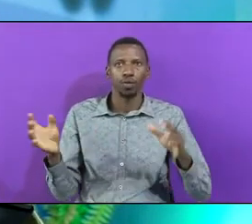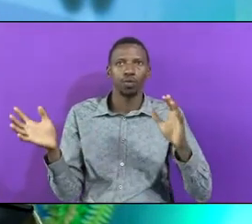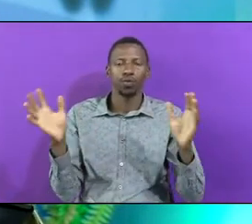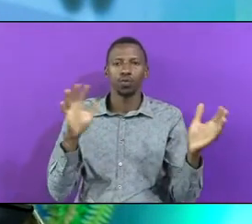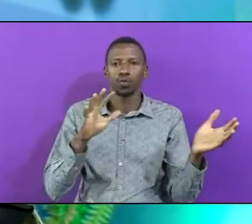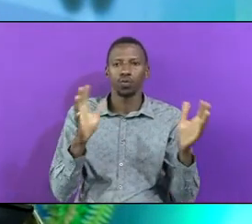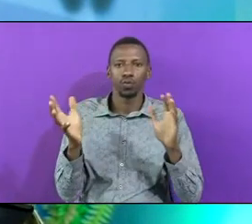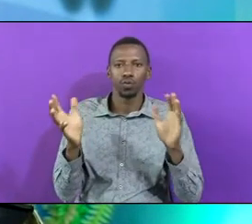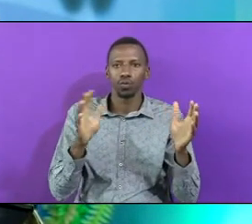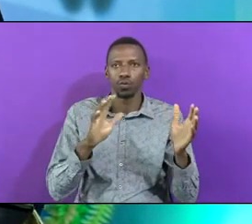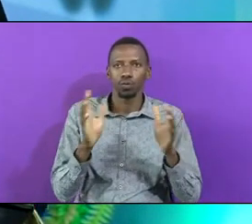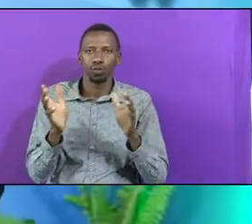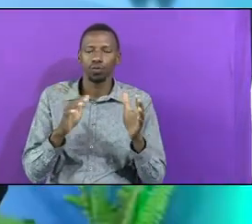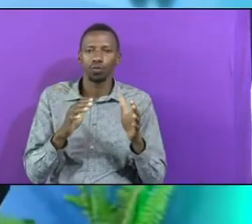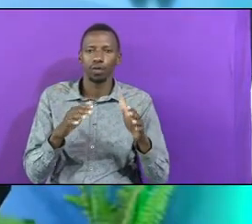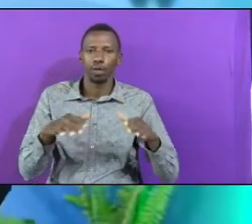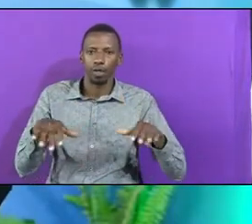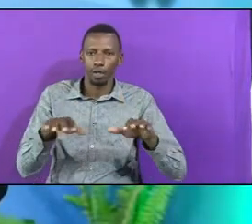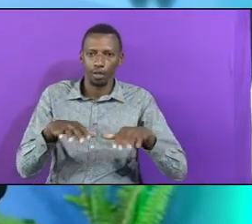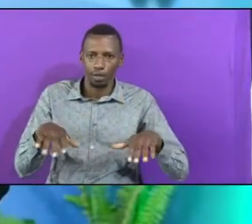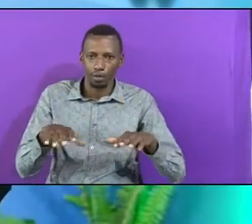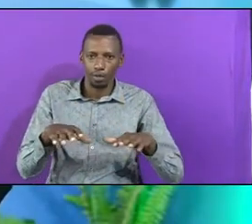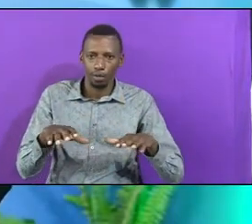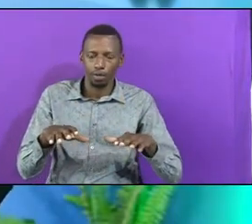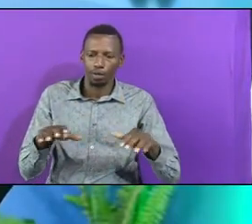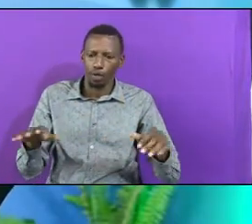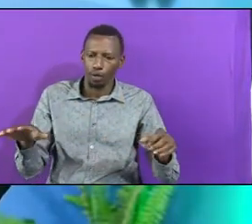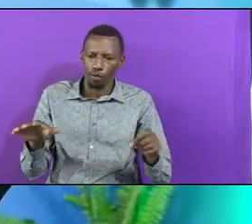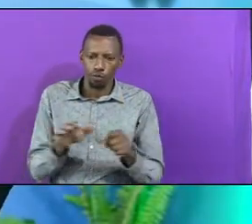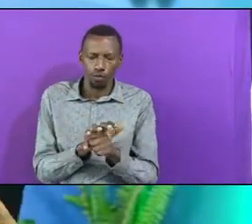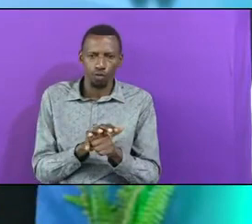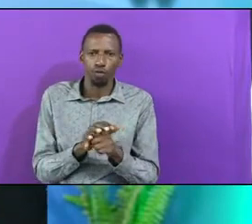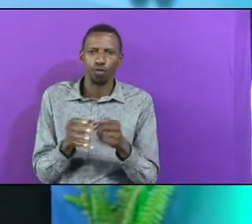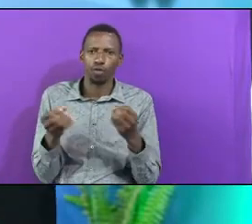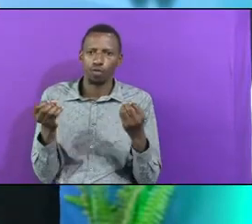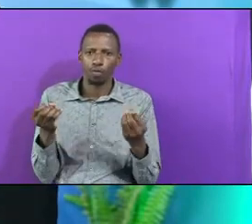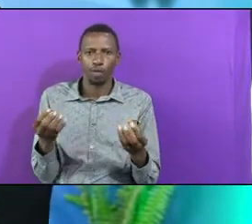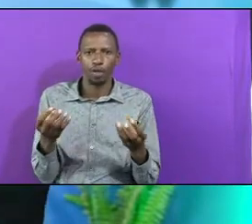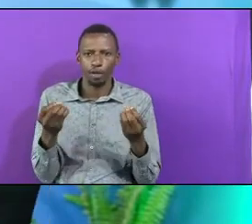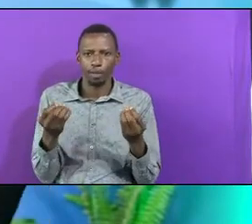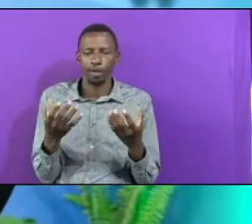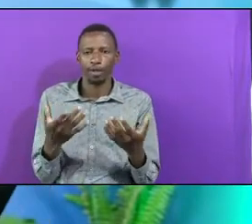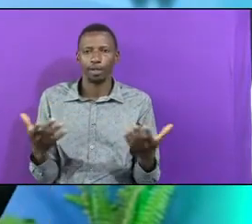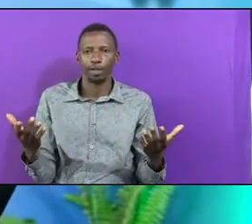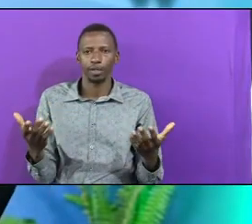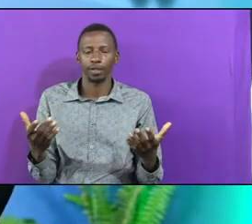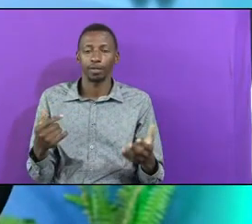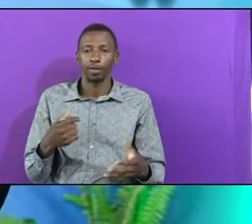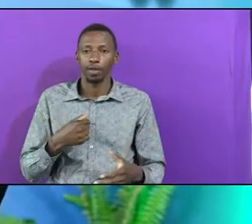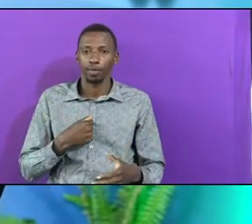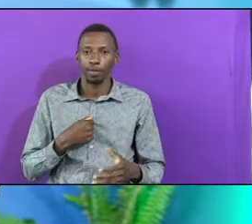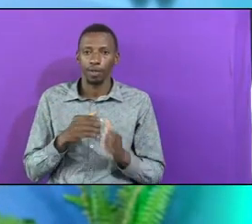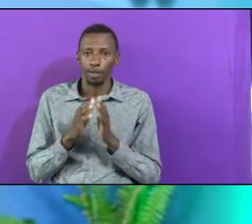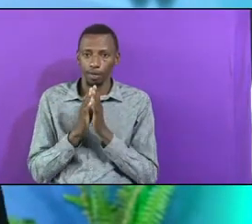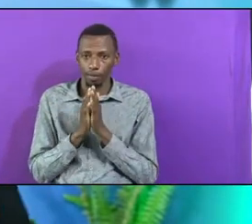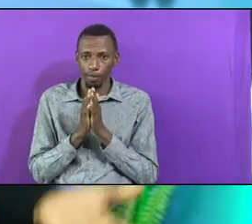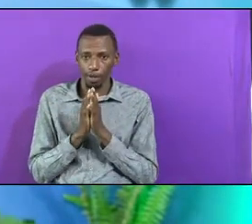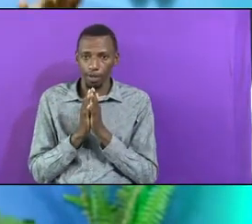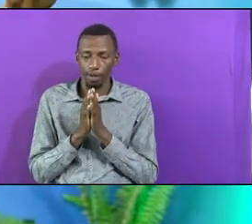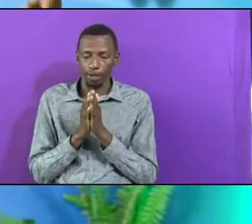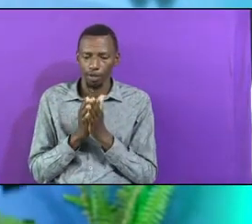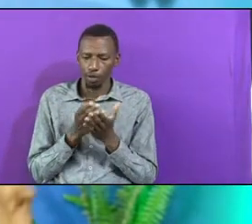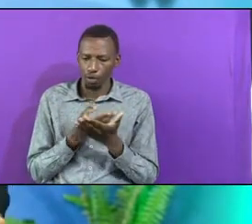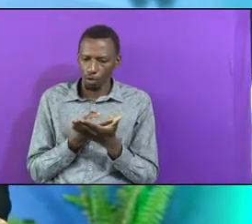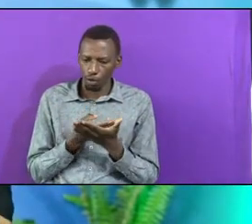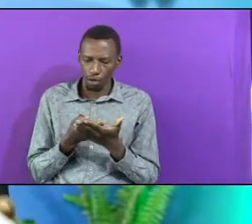is full with many things so I'm praying for your honest prayer